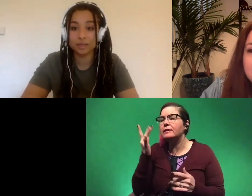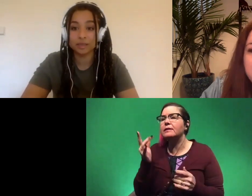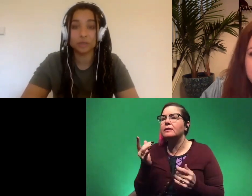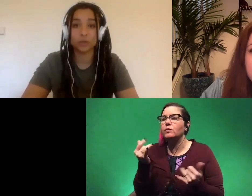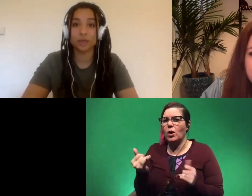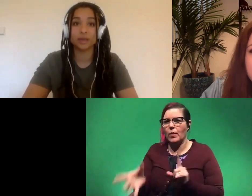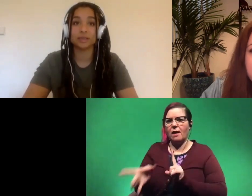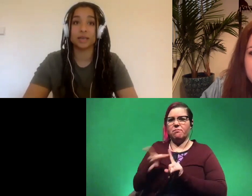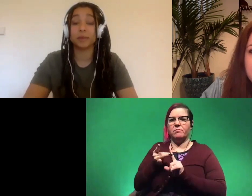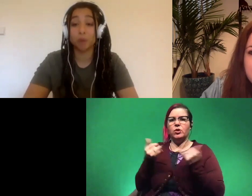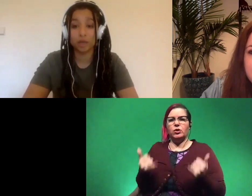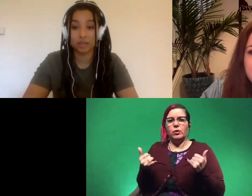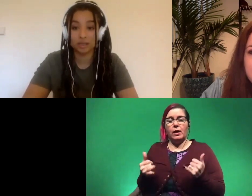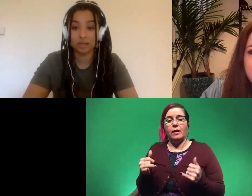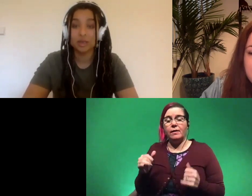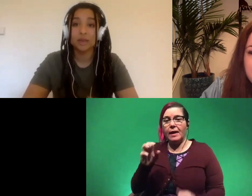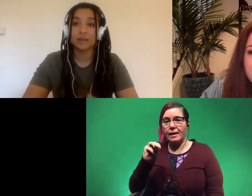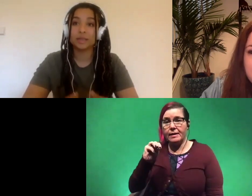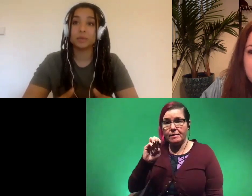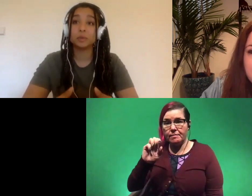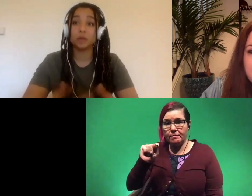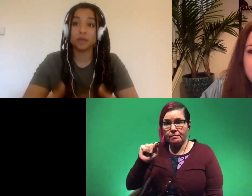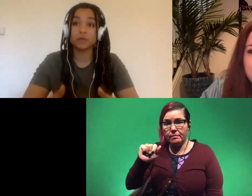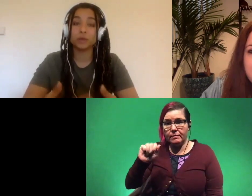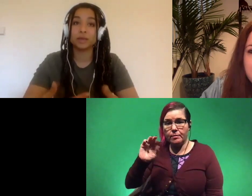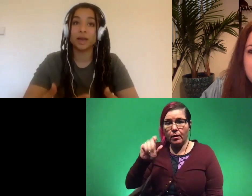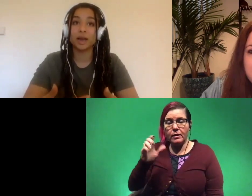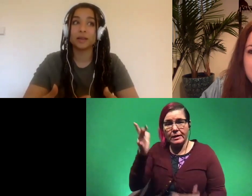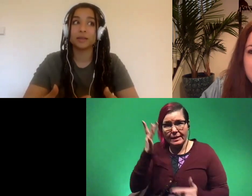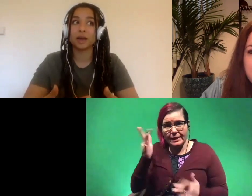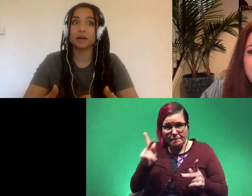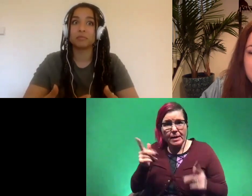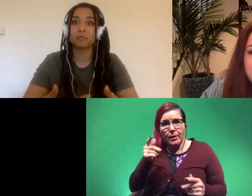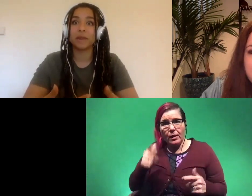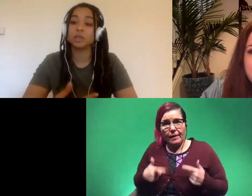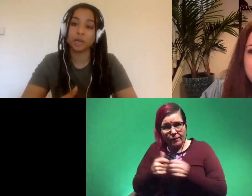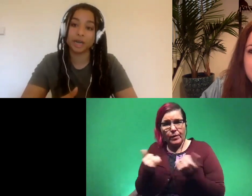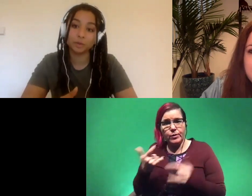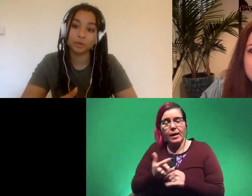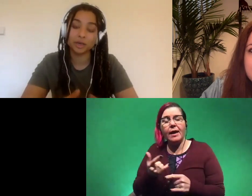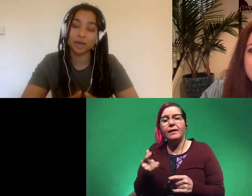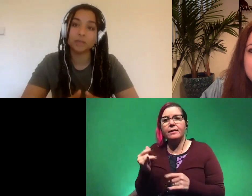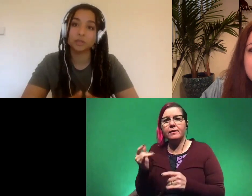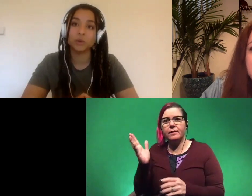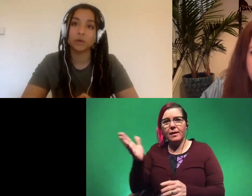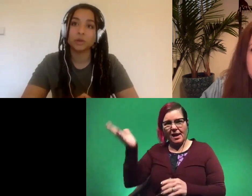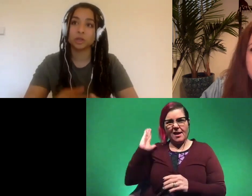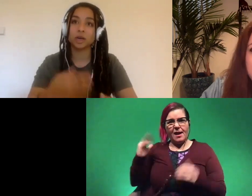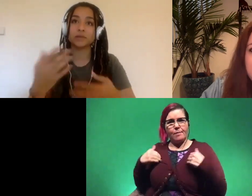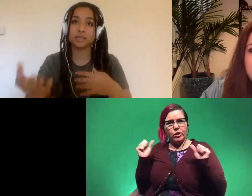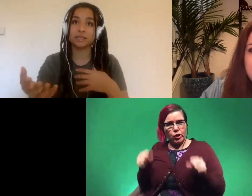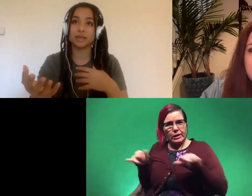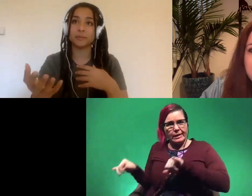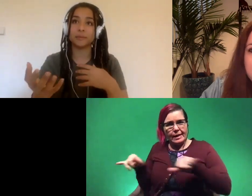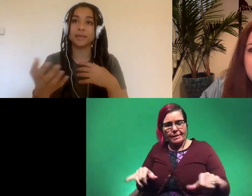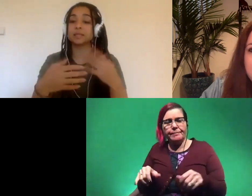basically so like things like metabolic disease things that people live with today that ancient animals could get so there's a lot